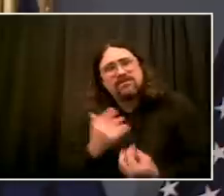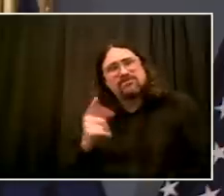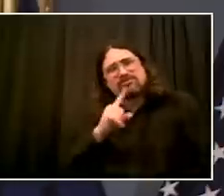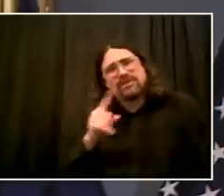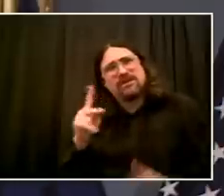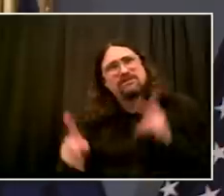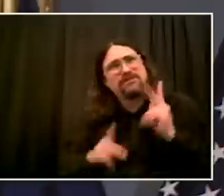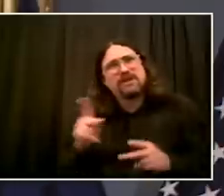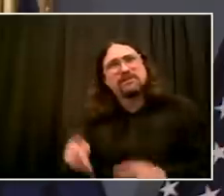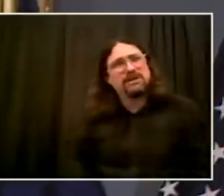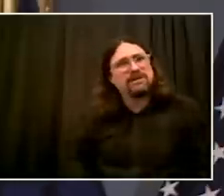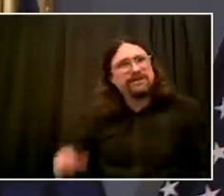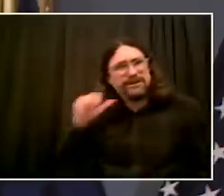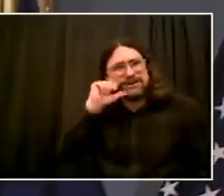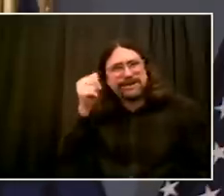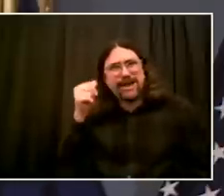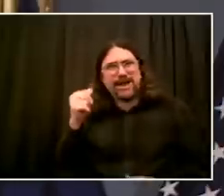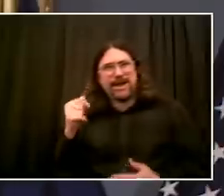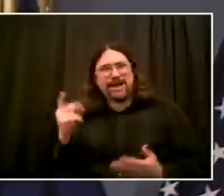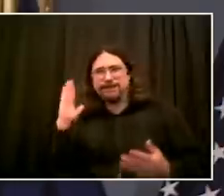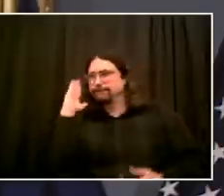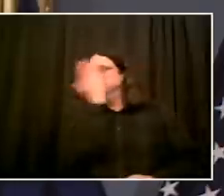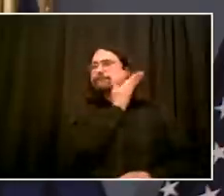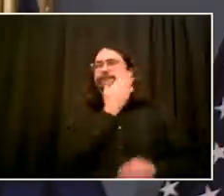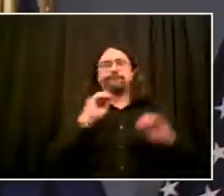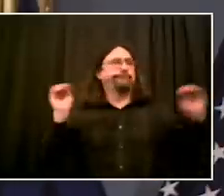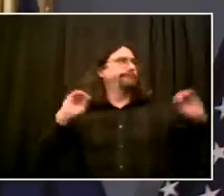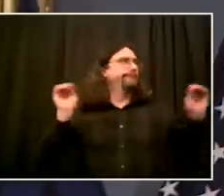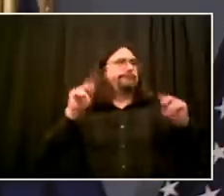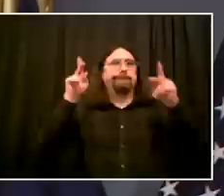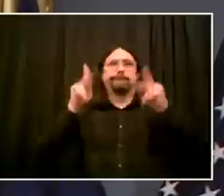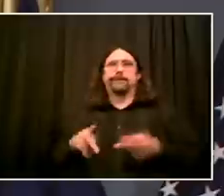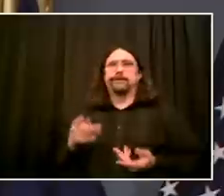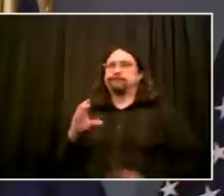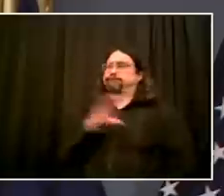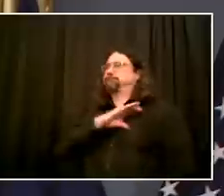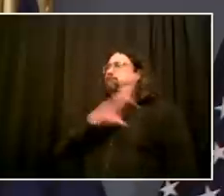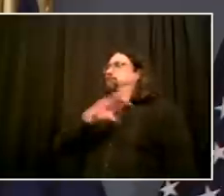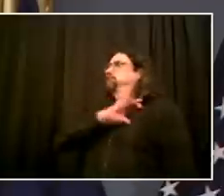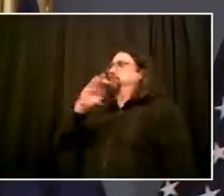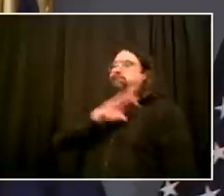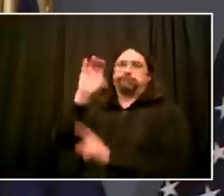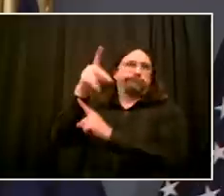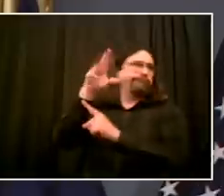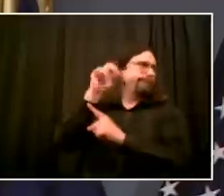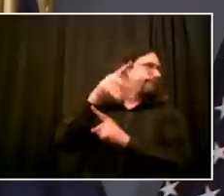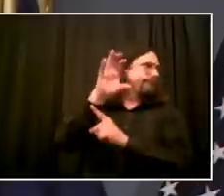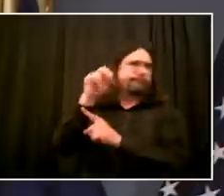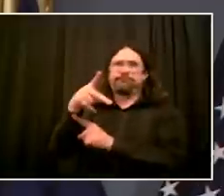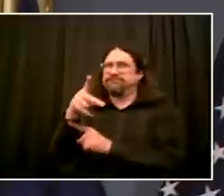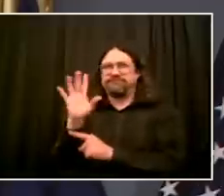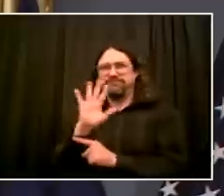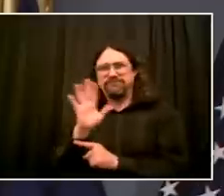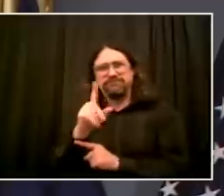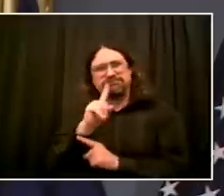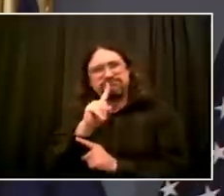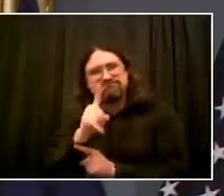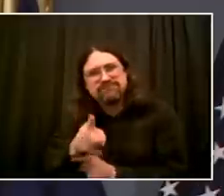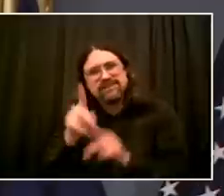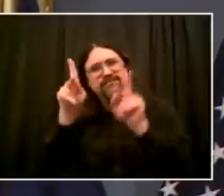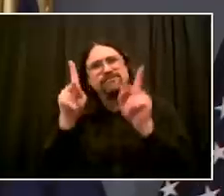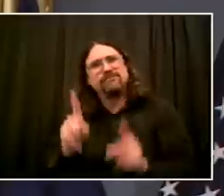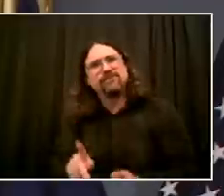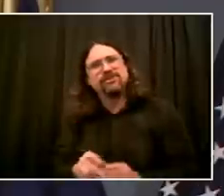much more to do. And I still submit that if we go through all of this challenge that we have in these recent days, and we can avoid